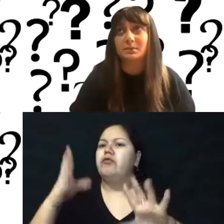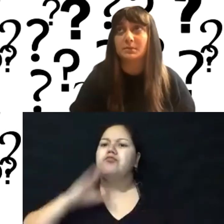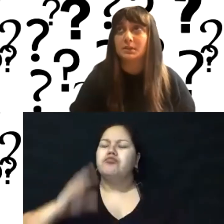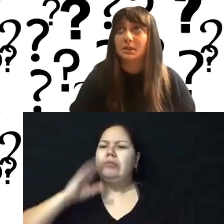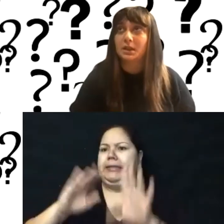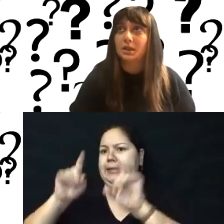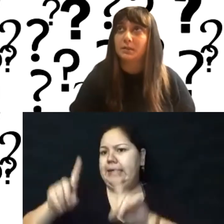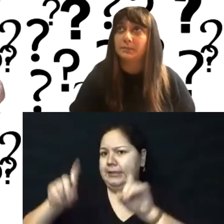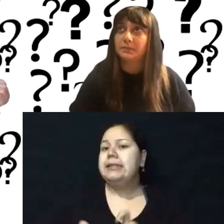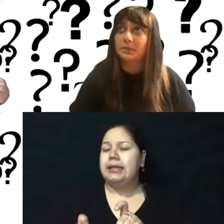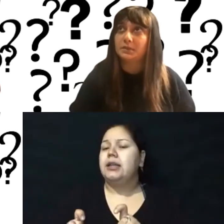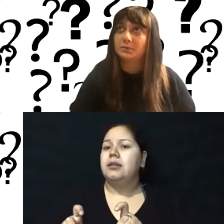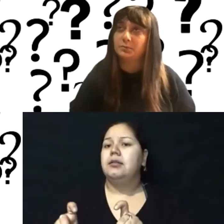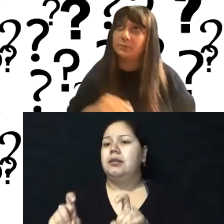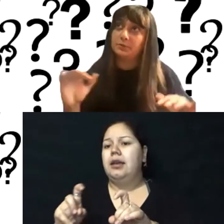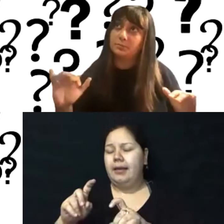with some, um,